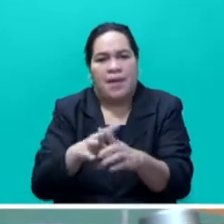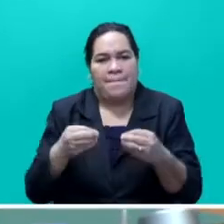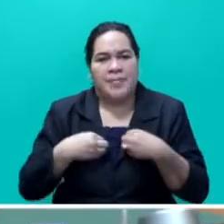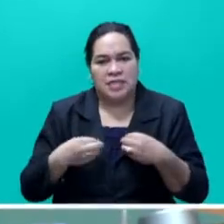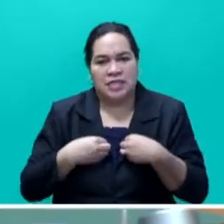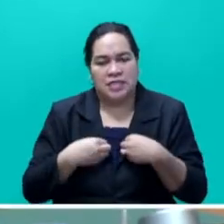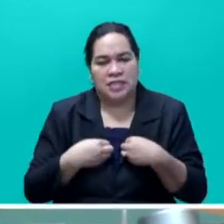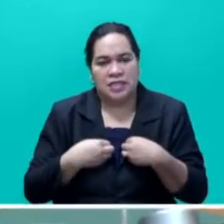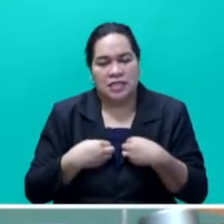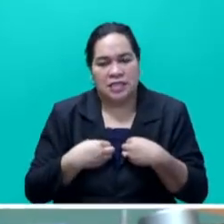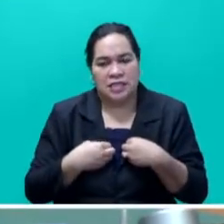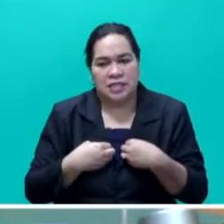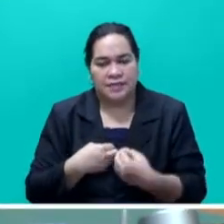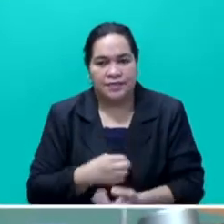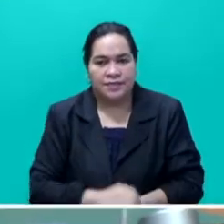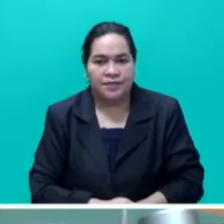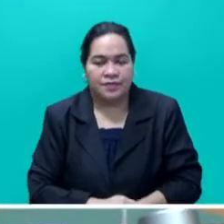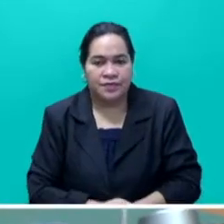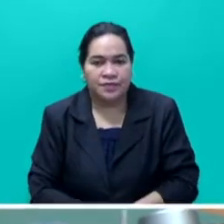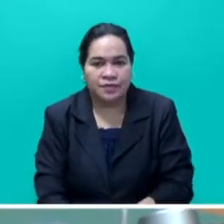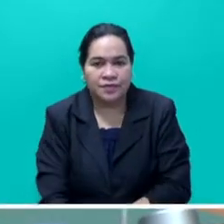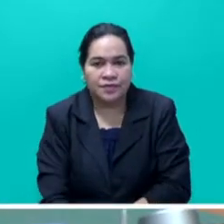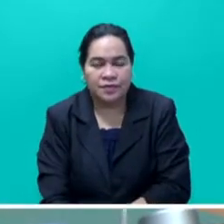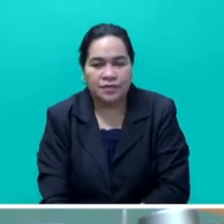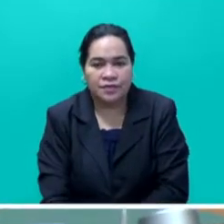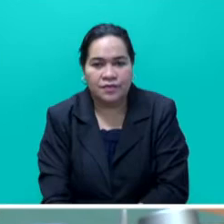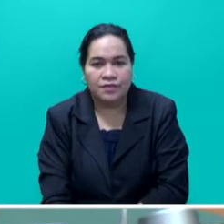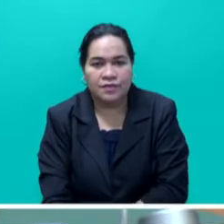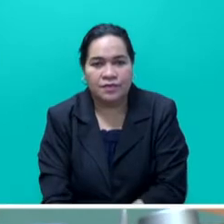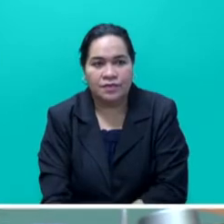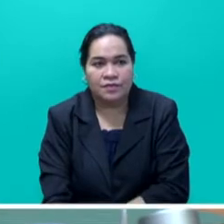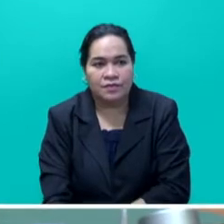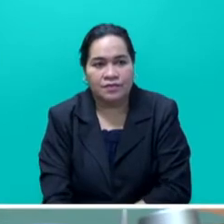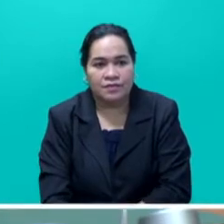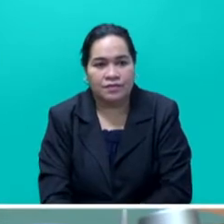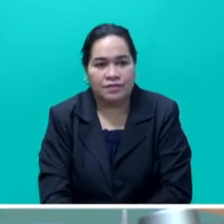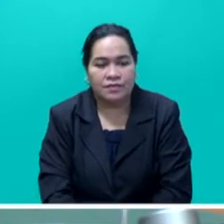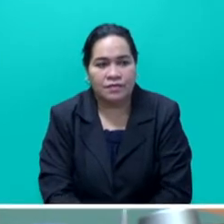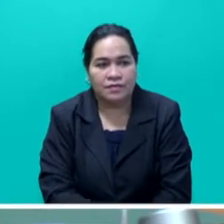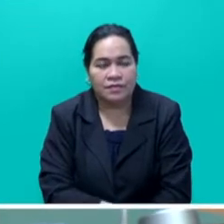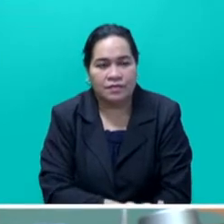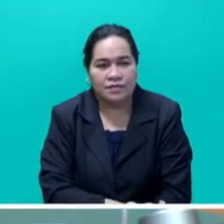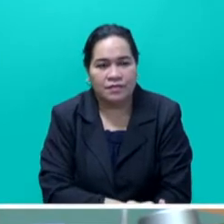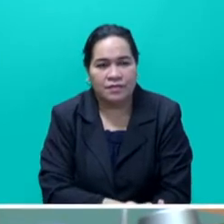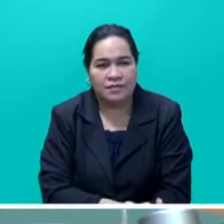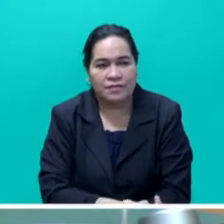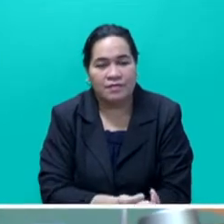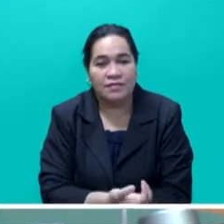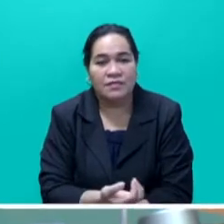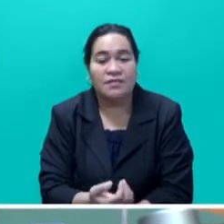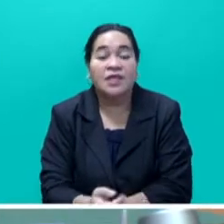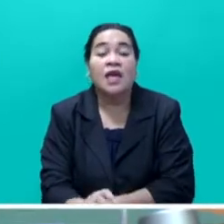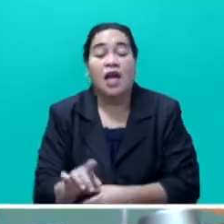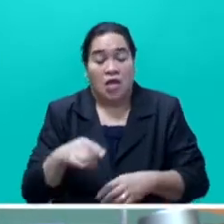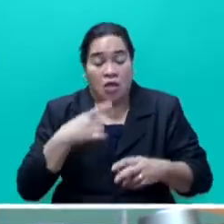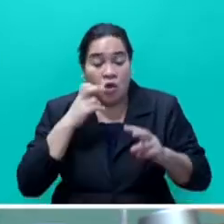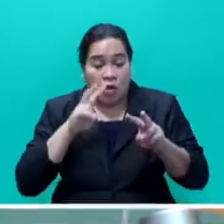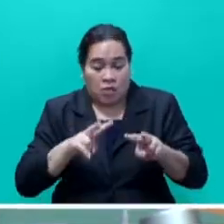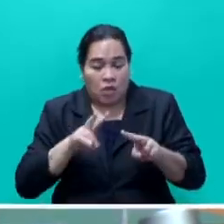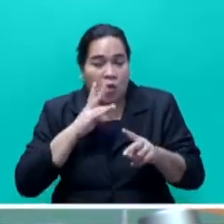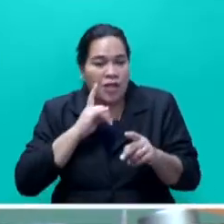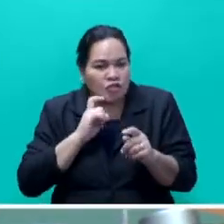Mr Speaker Sayer, having listed the binding constraints for agriculture growth and expansion, we then set forth to fine tune